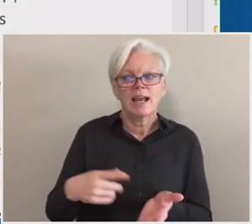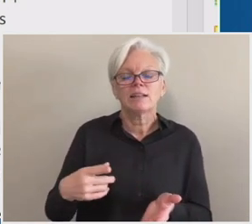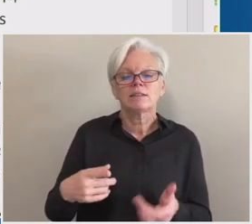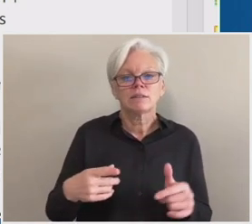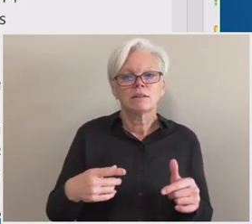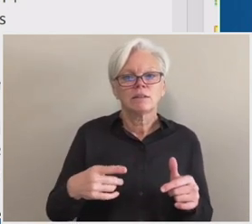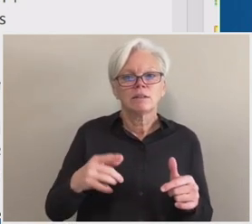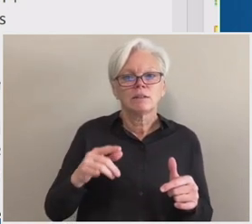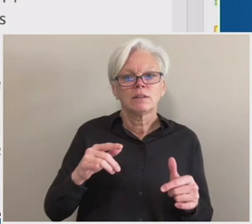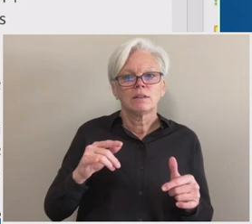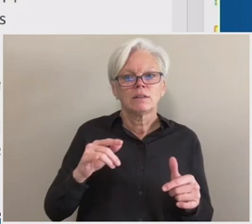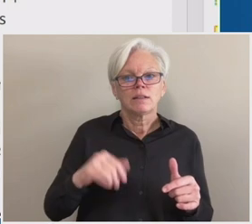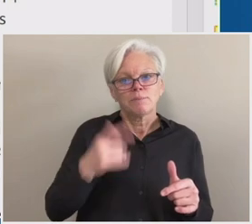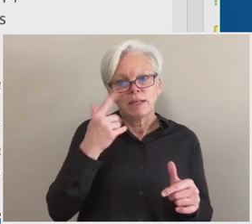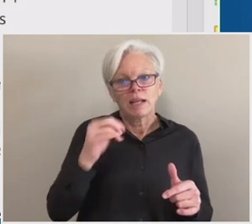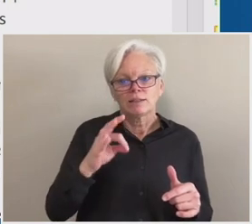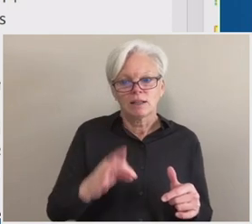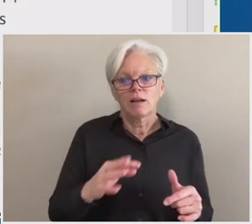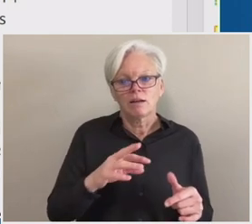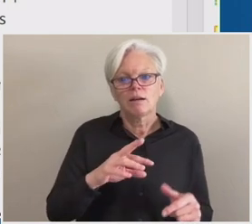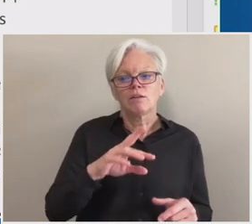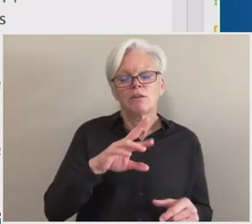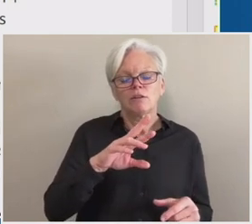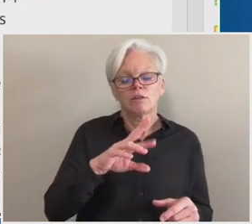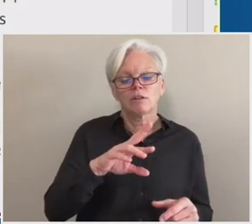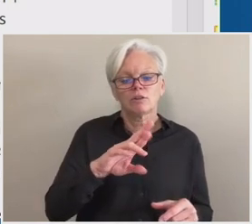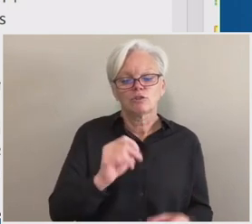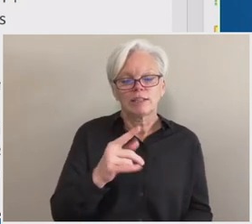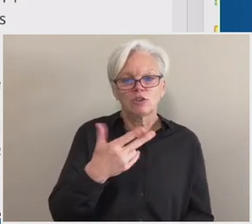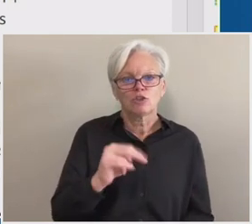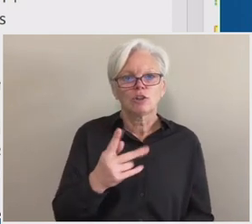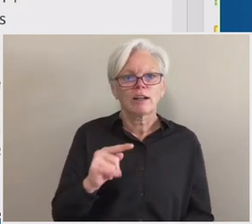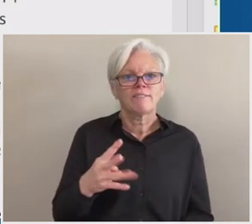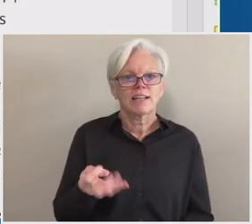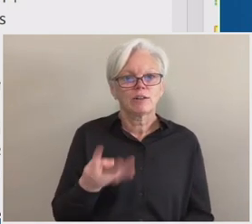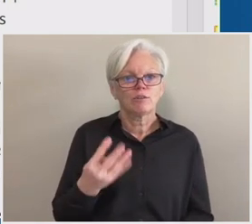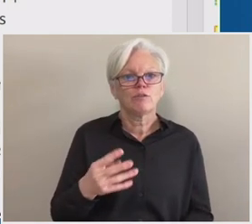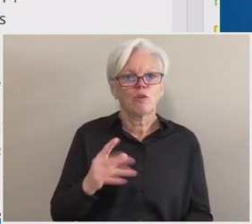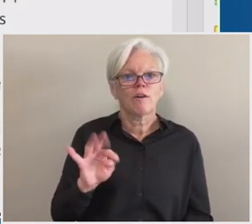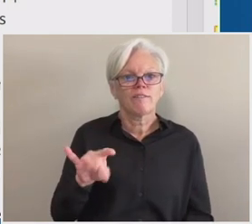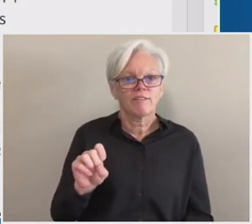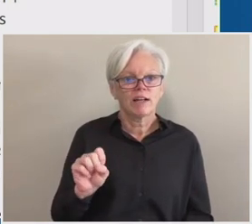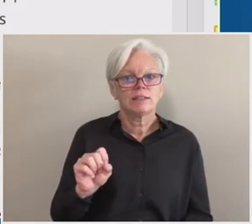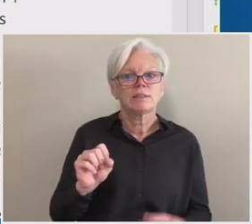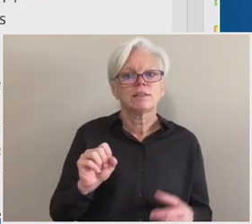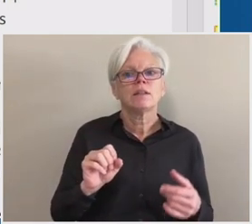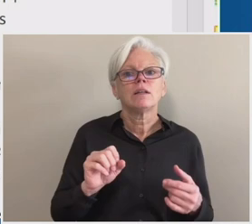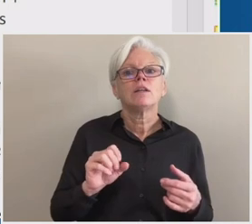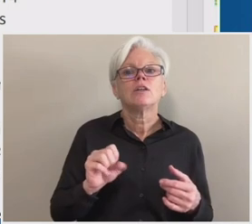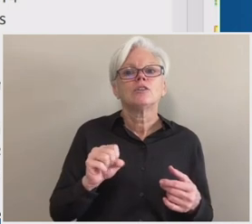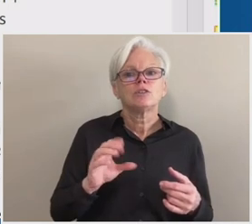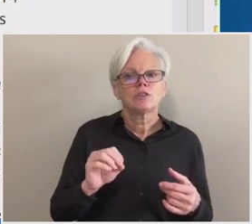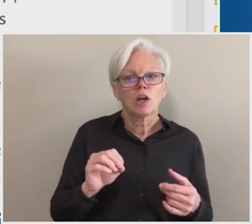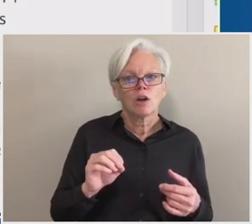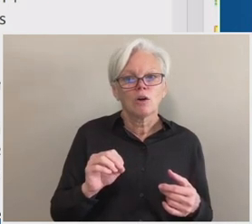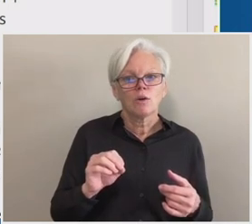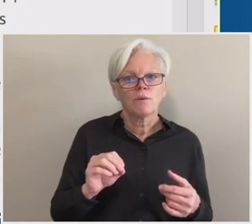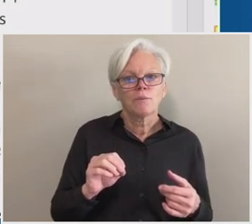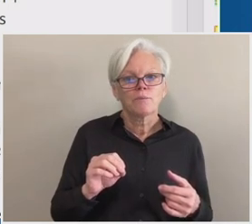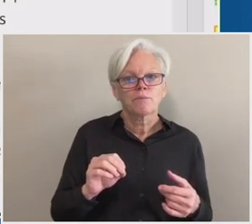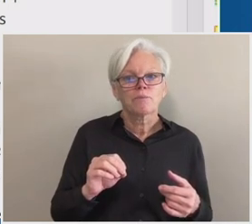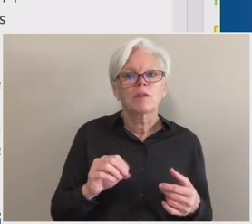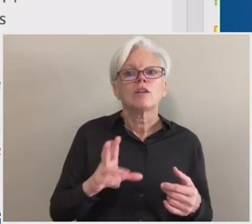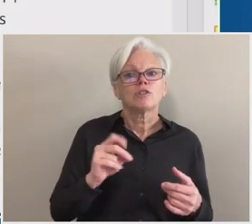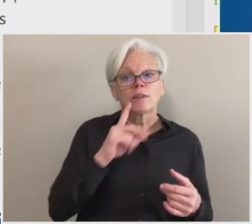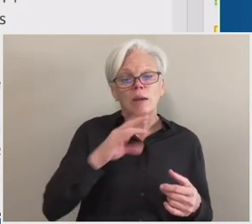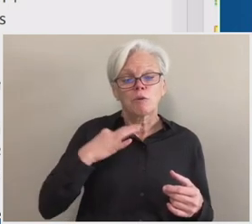the return of Title IV funds. So for schools that have generous tuition refund policies, it would be a benefit to them if